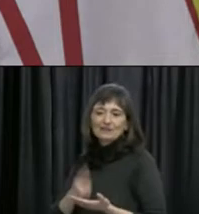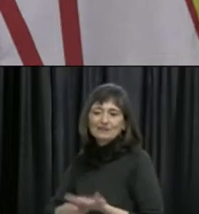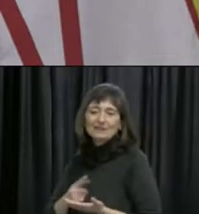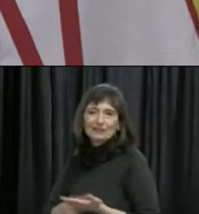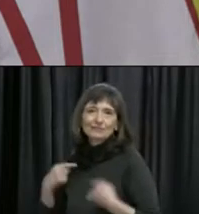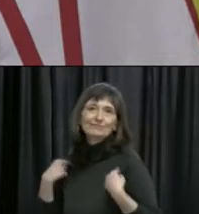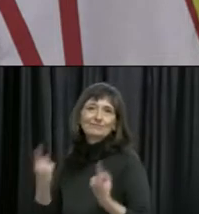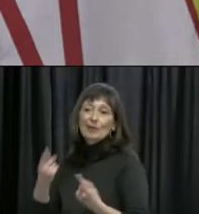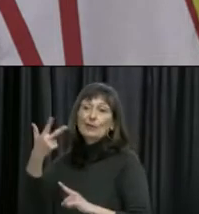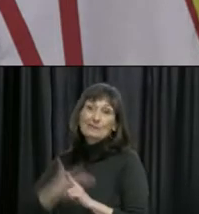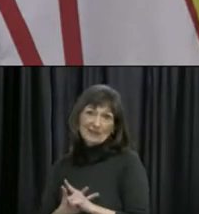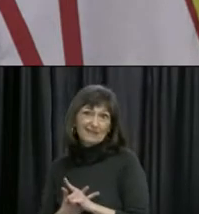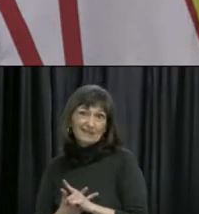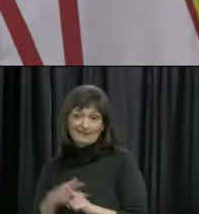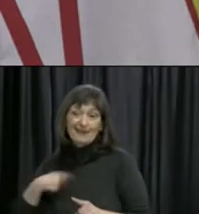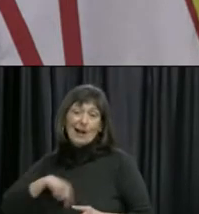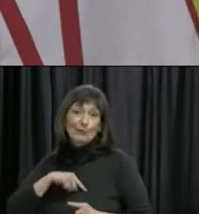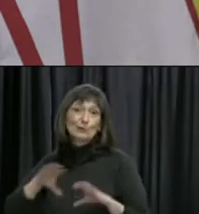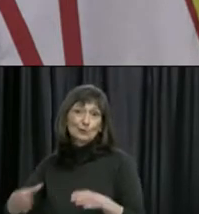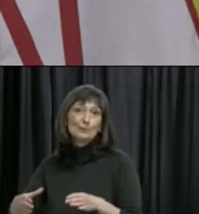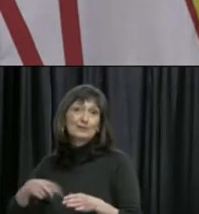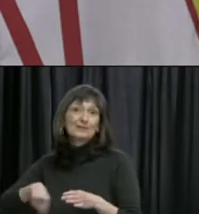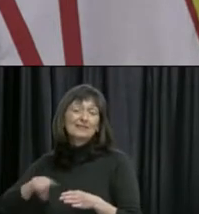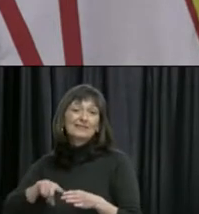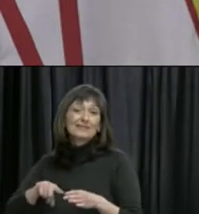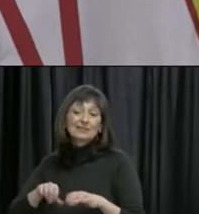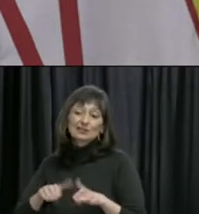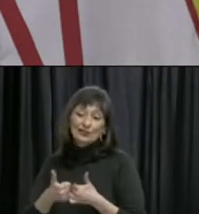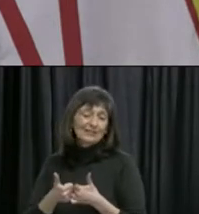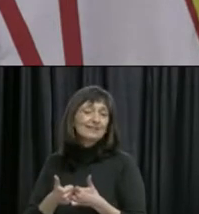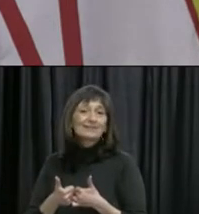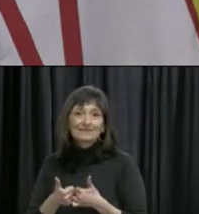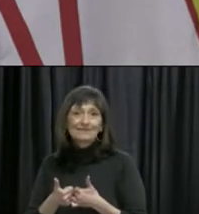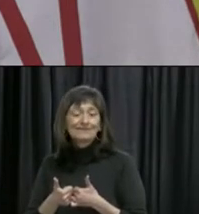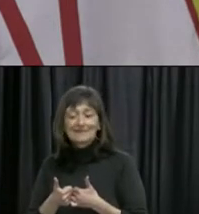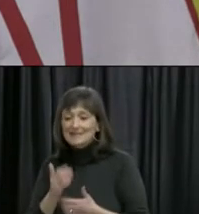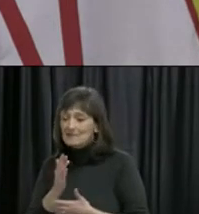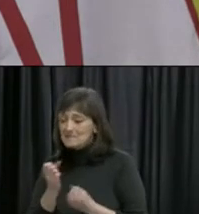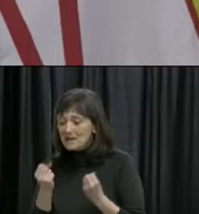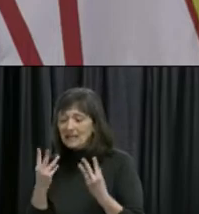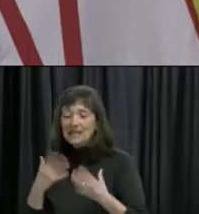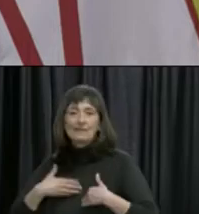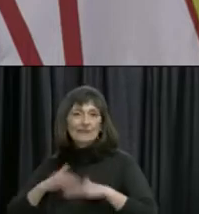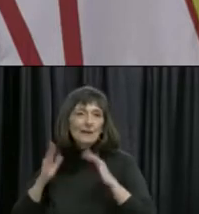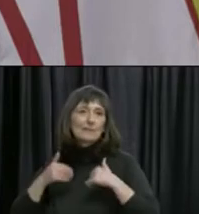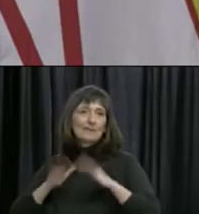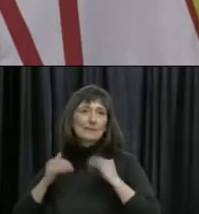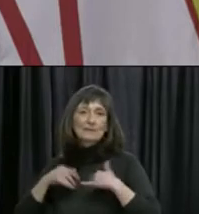about three months, and it's been challenging, and people have sacrificed a lot.